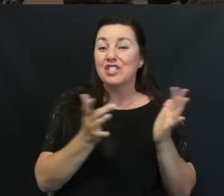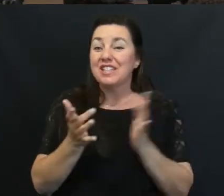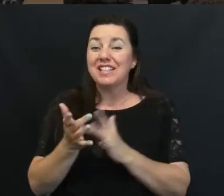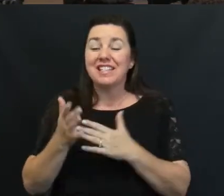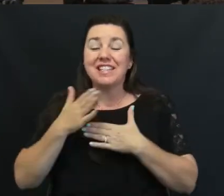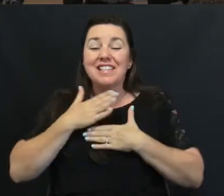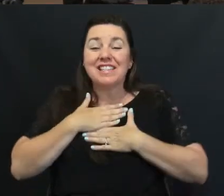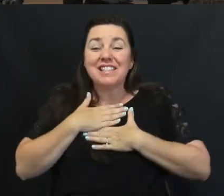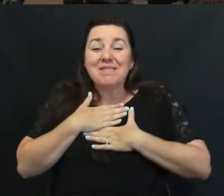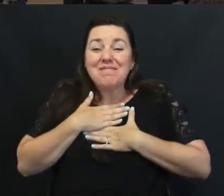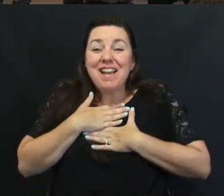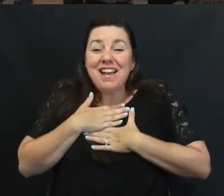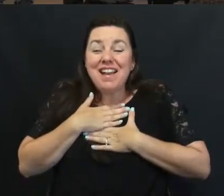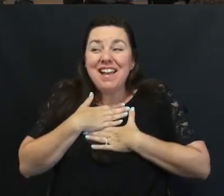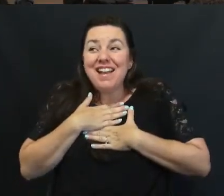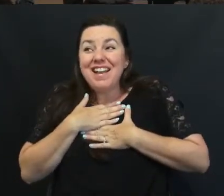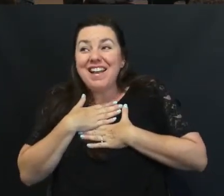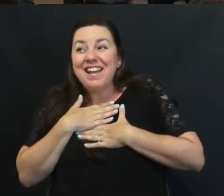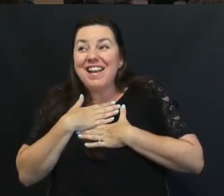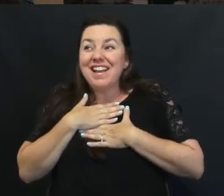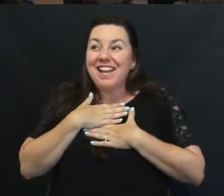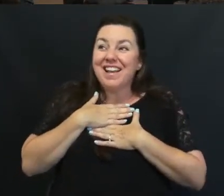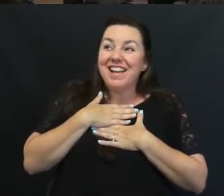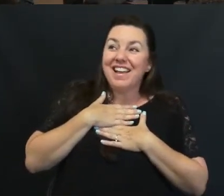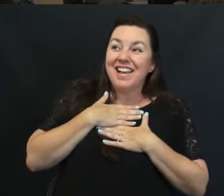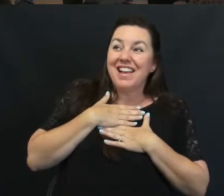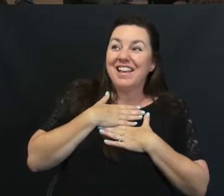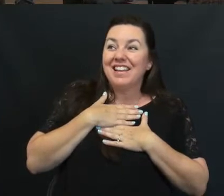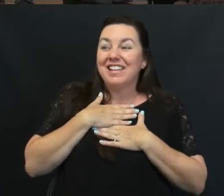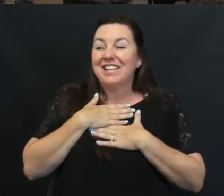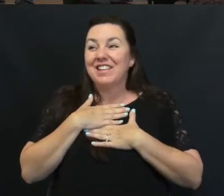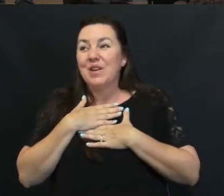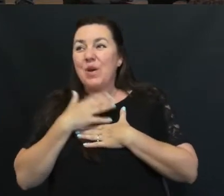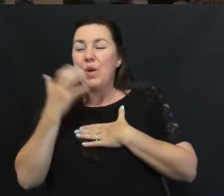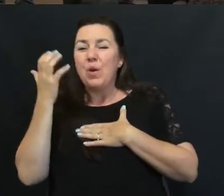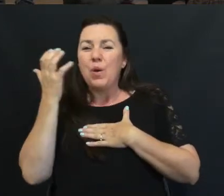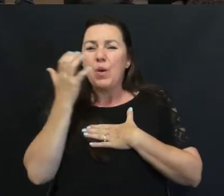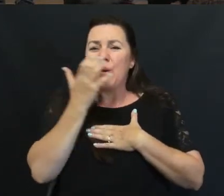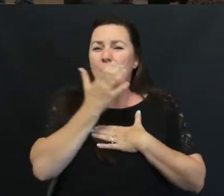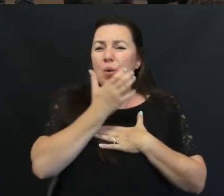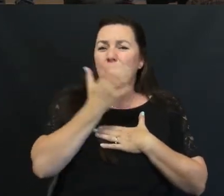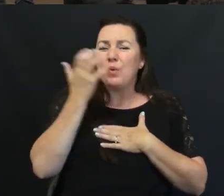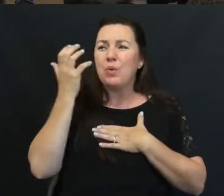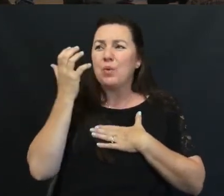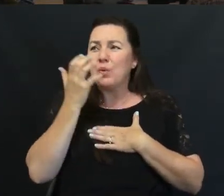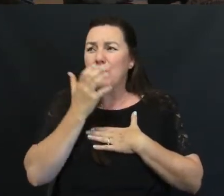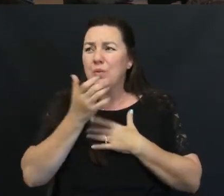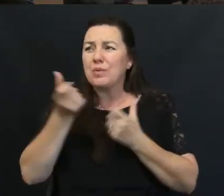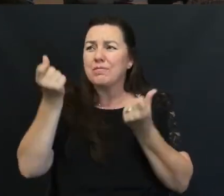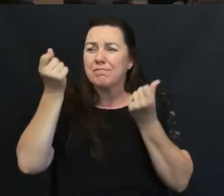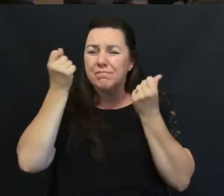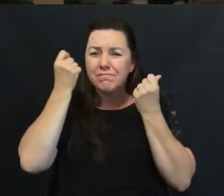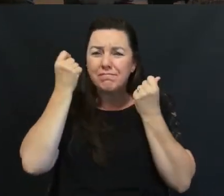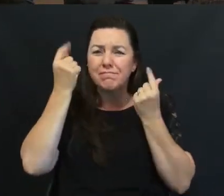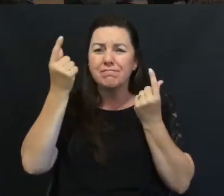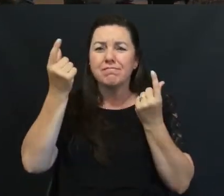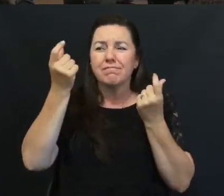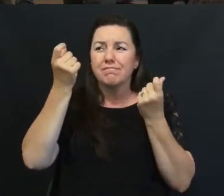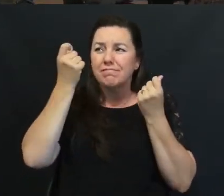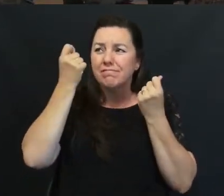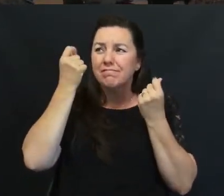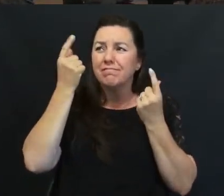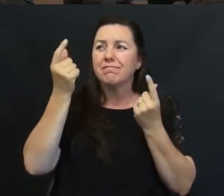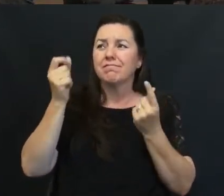Jesus is mine. Blessed Blessed assurance, Lord,